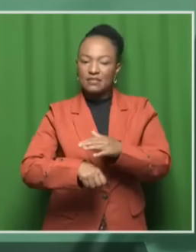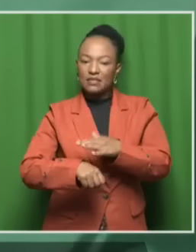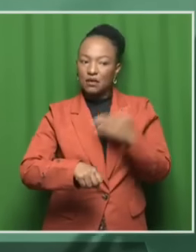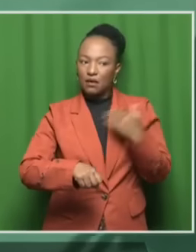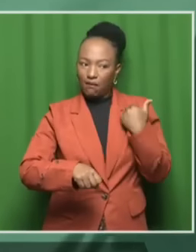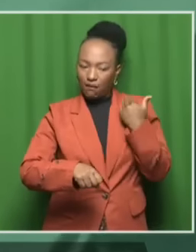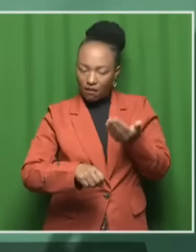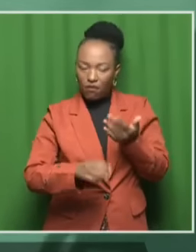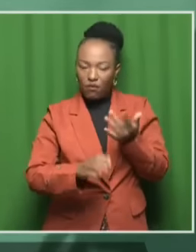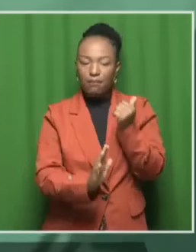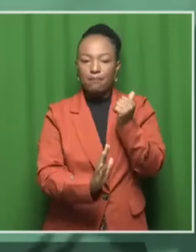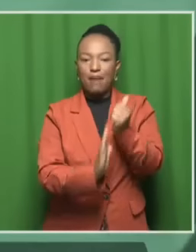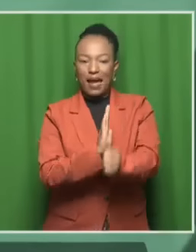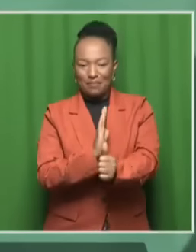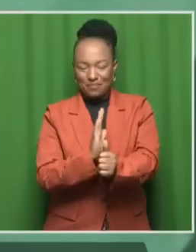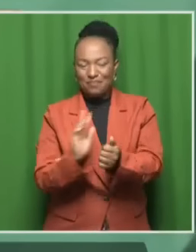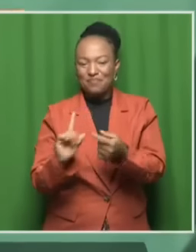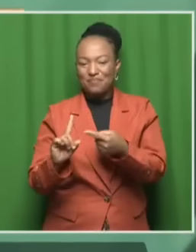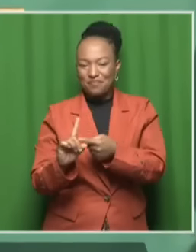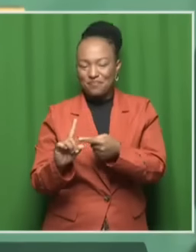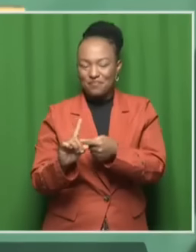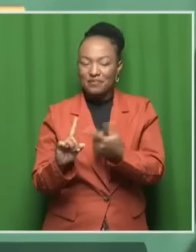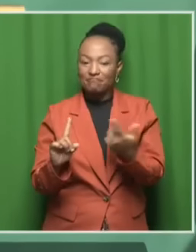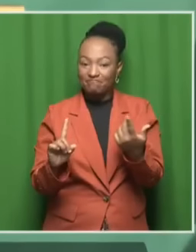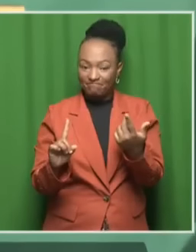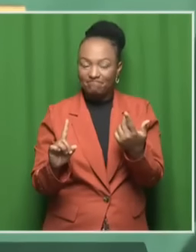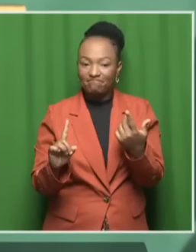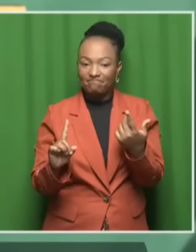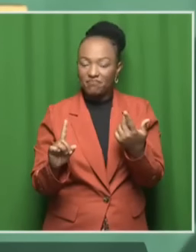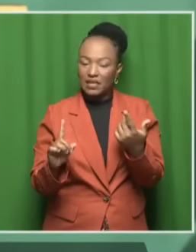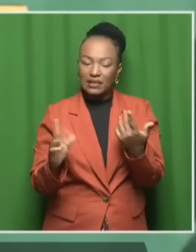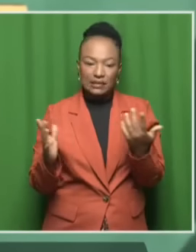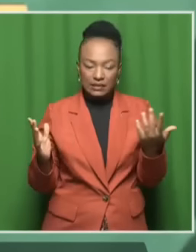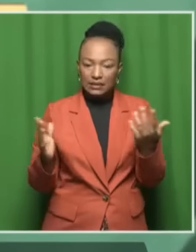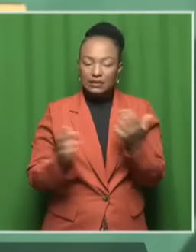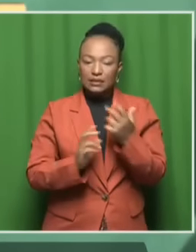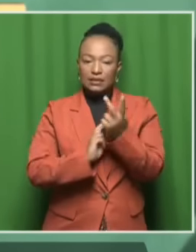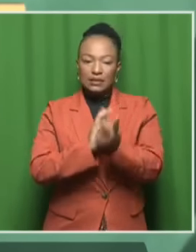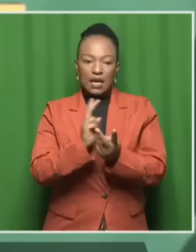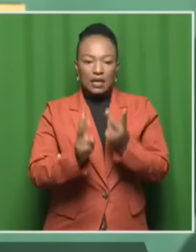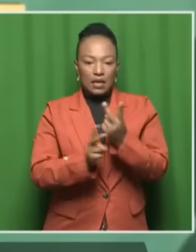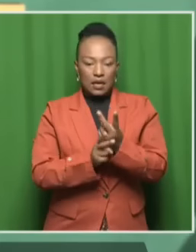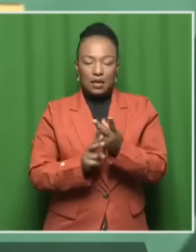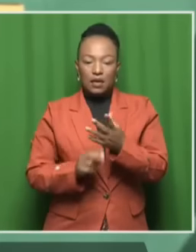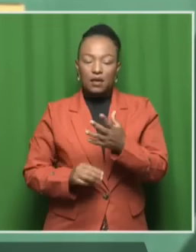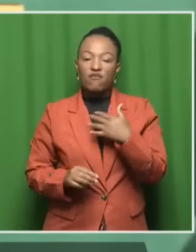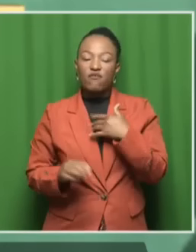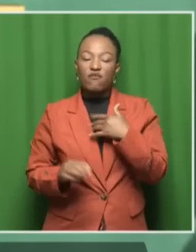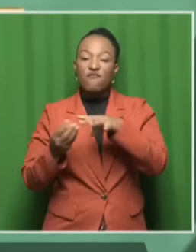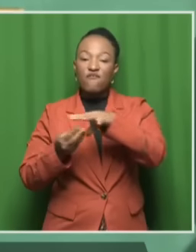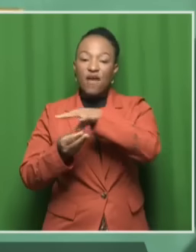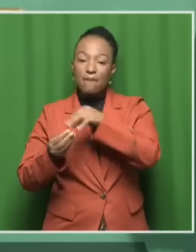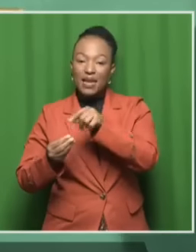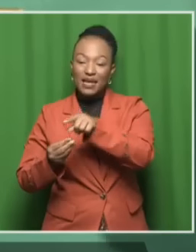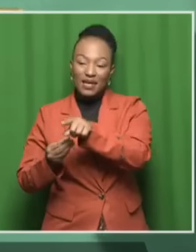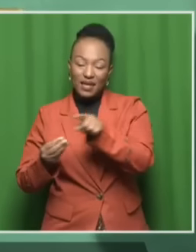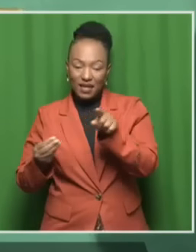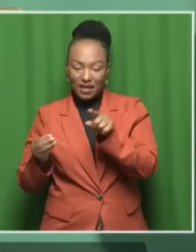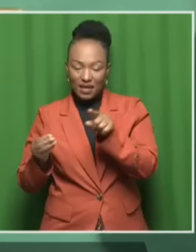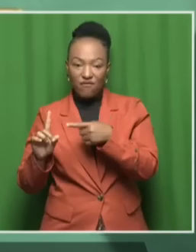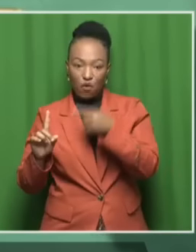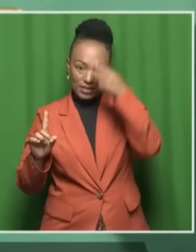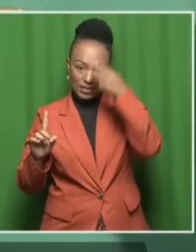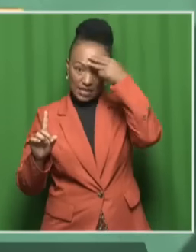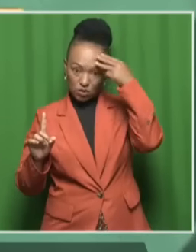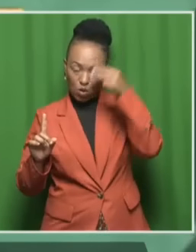Stars, Senza Mayiwa. And it certainly has been an opening of wounds for the Mayiwa family, who is still seeking justice 10